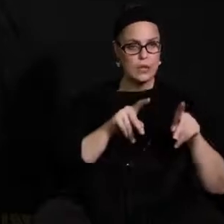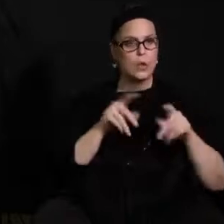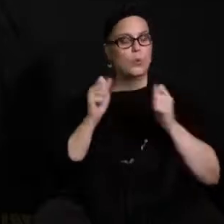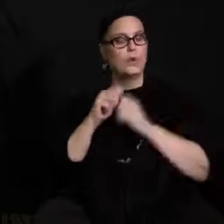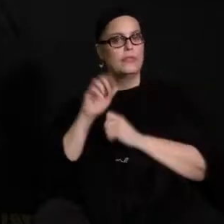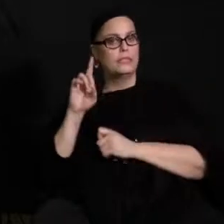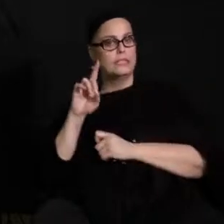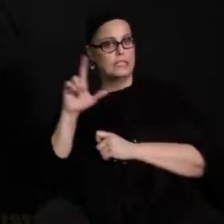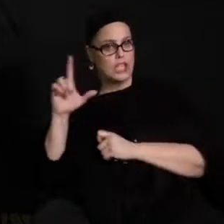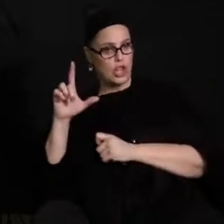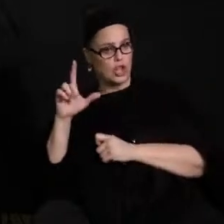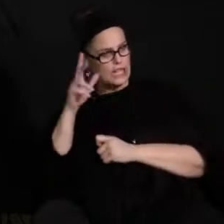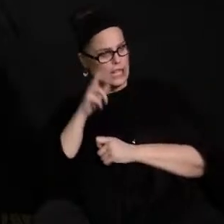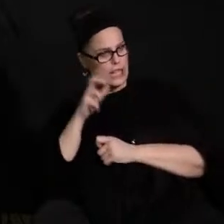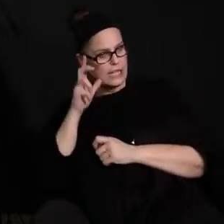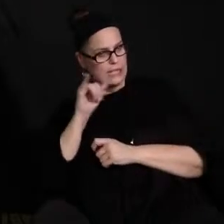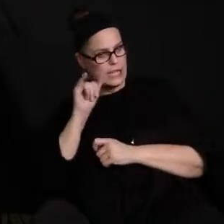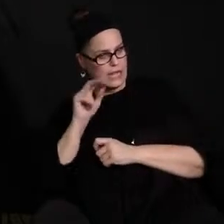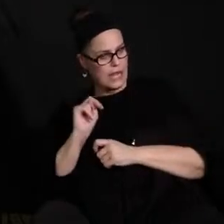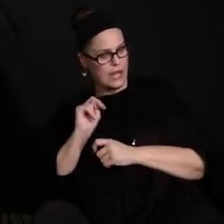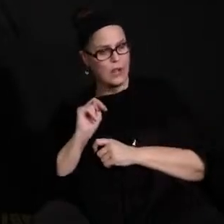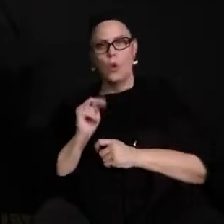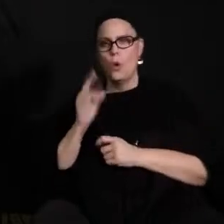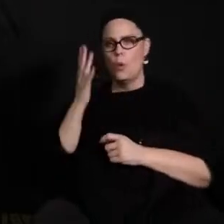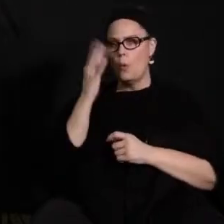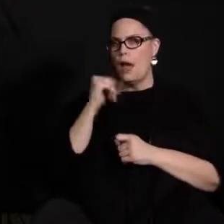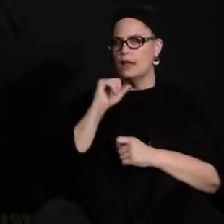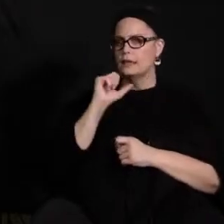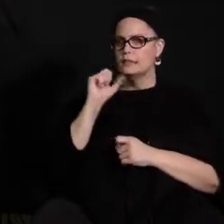in why st paul public schools not doing the same